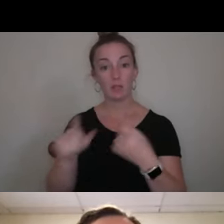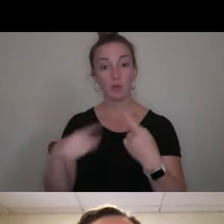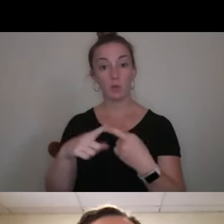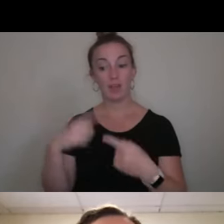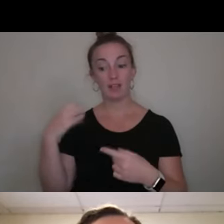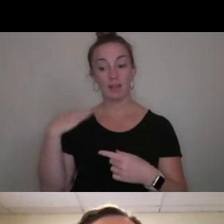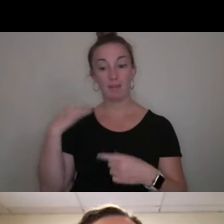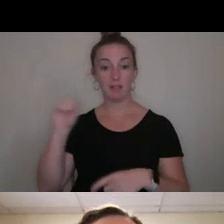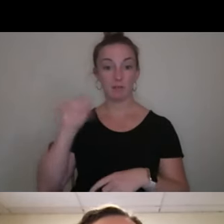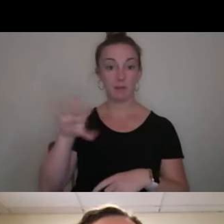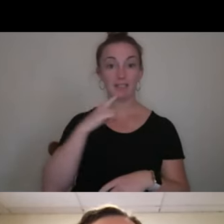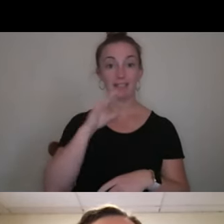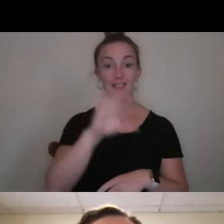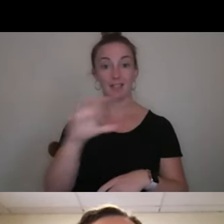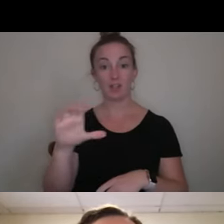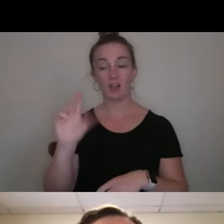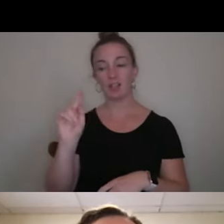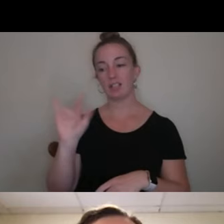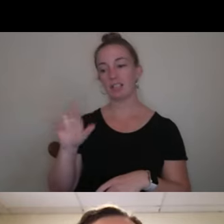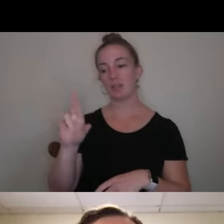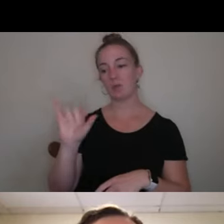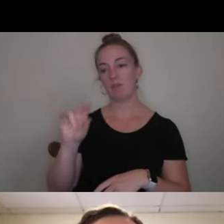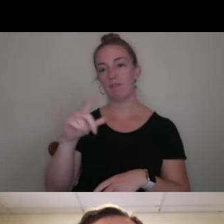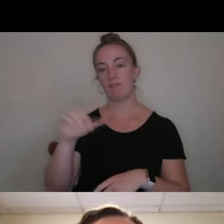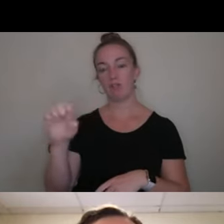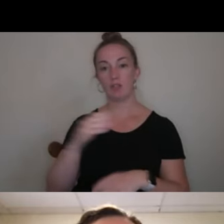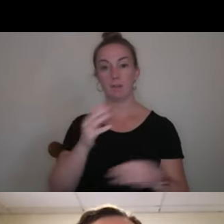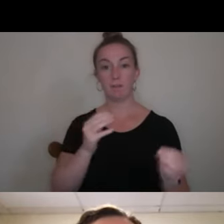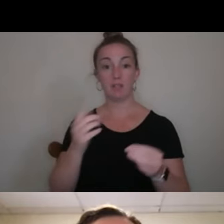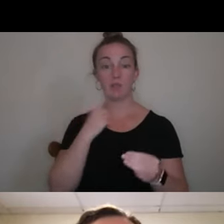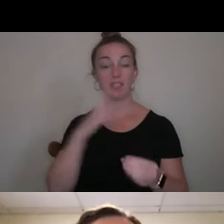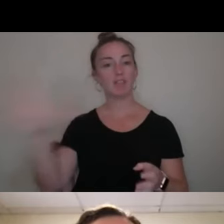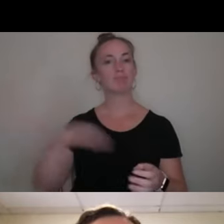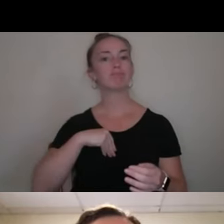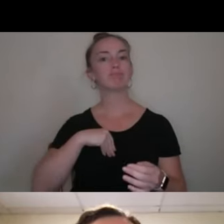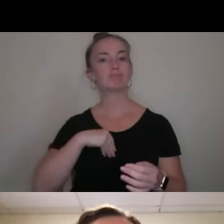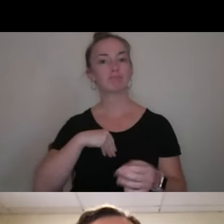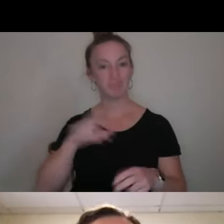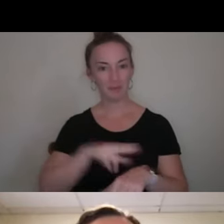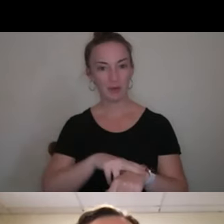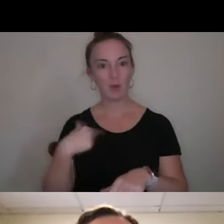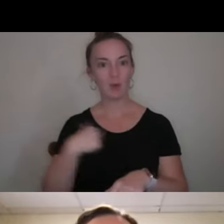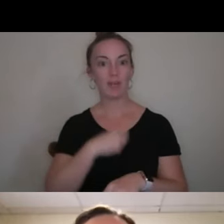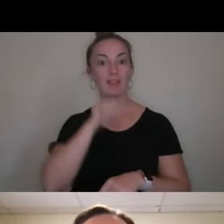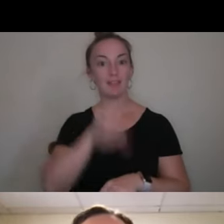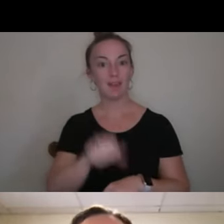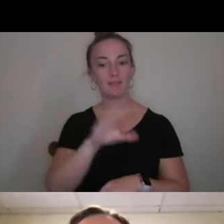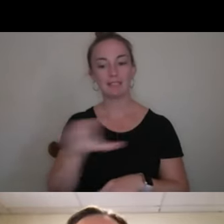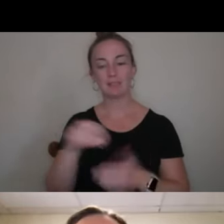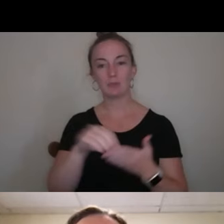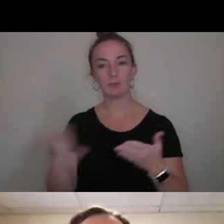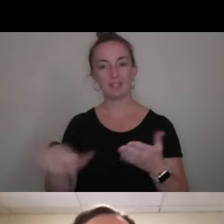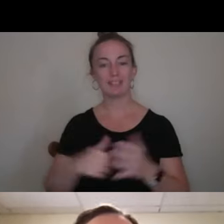in and it says Center College, Kentucky Refugee Ministries is just like, of course, we're going to accept you like we love Center students. And so